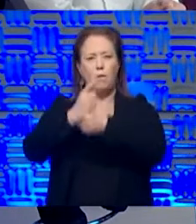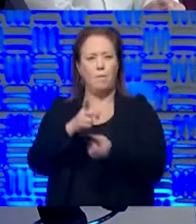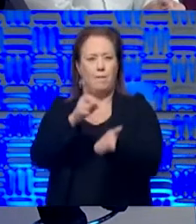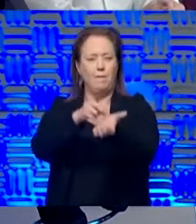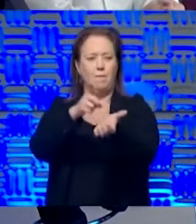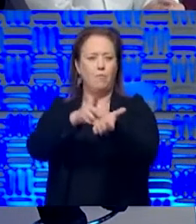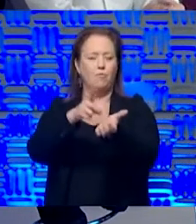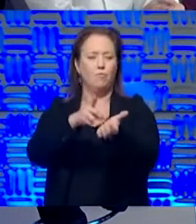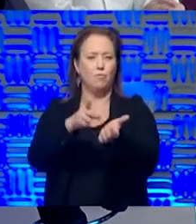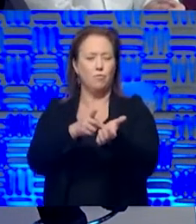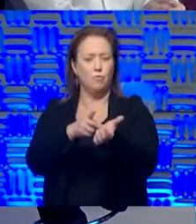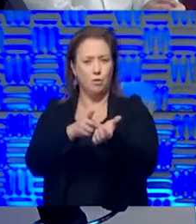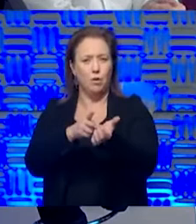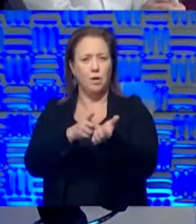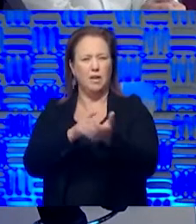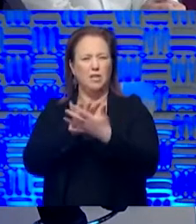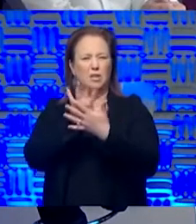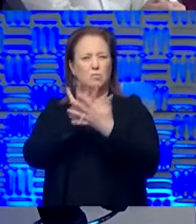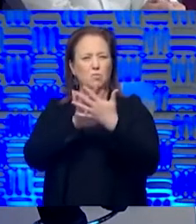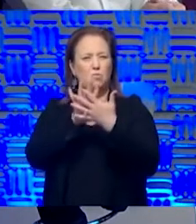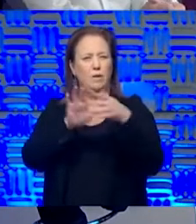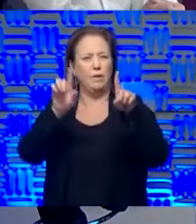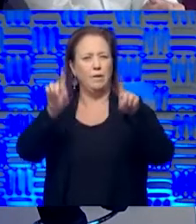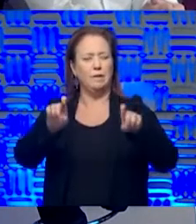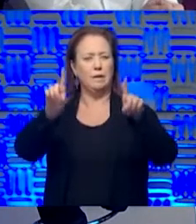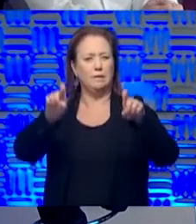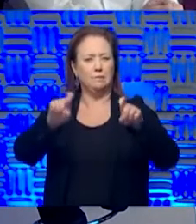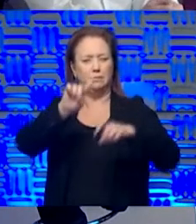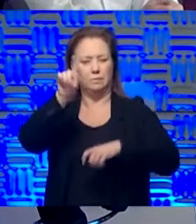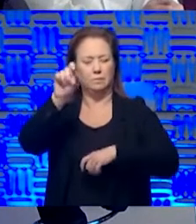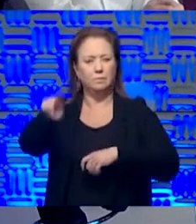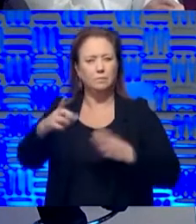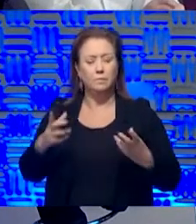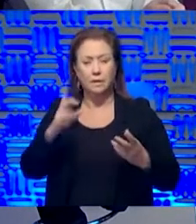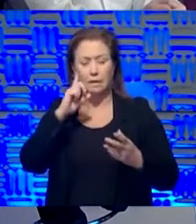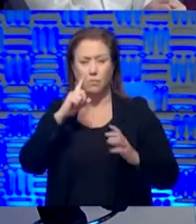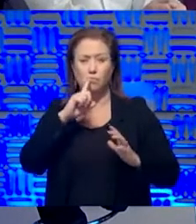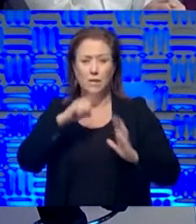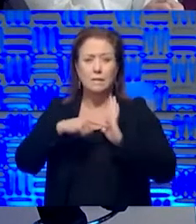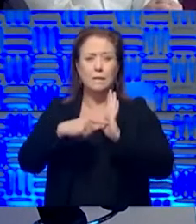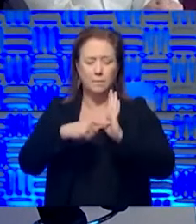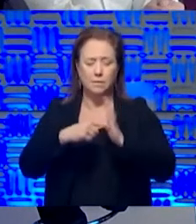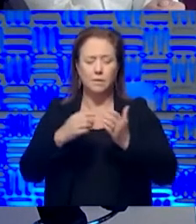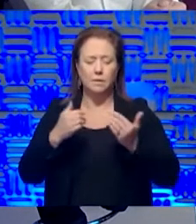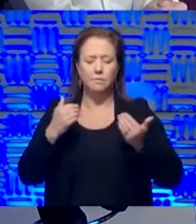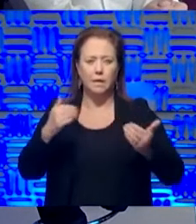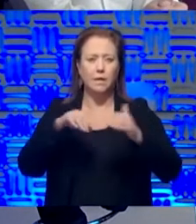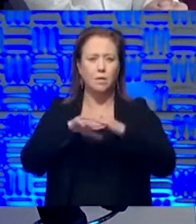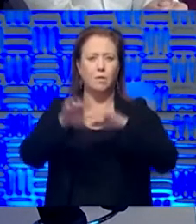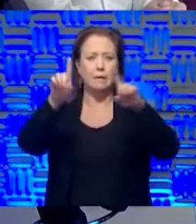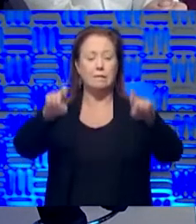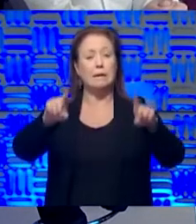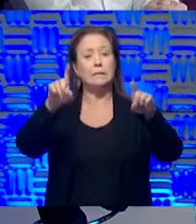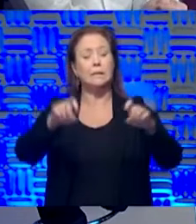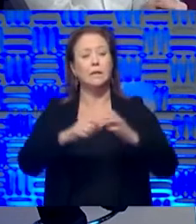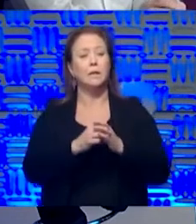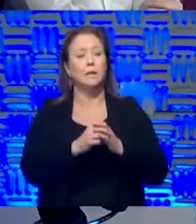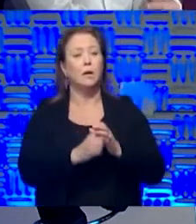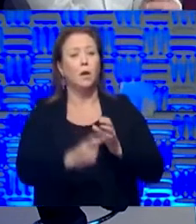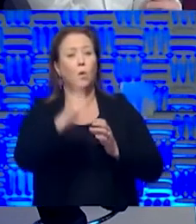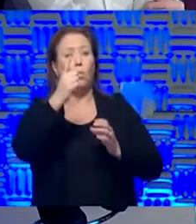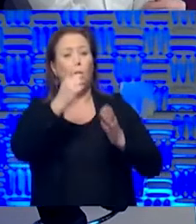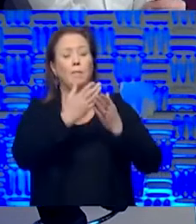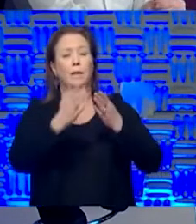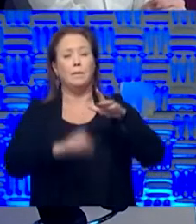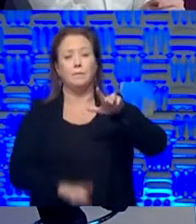and if they'll do some screening questions because if they, there's any real sign, then they should go and get tested. Yeah. You know, one of the things